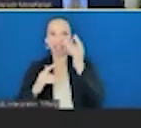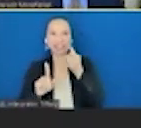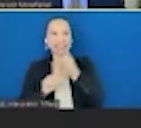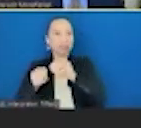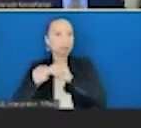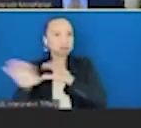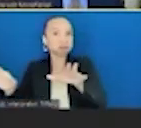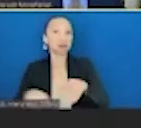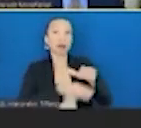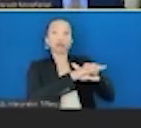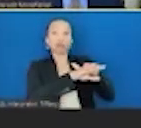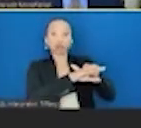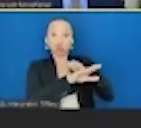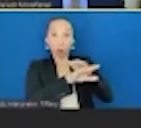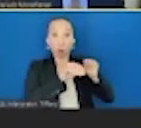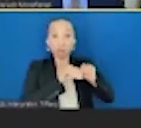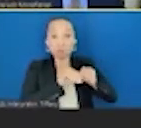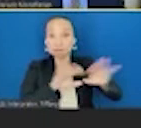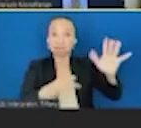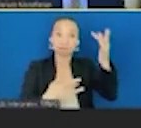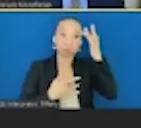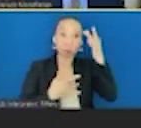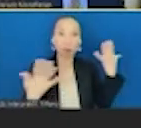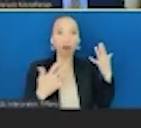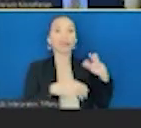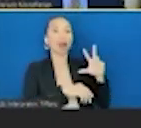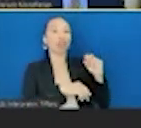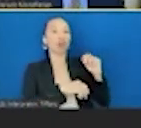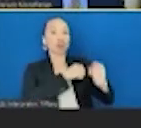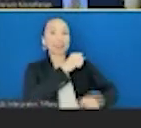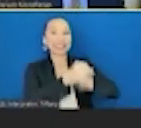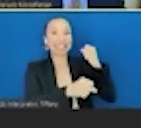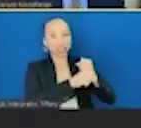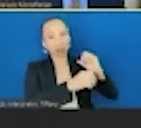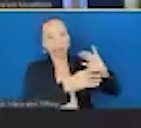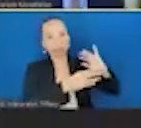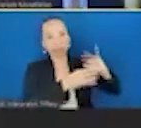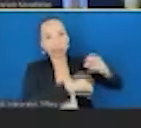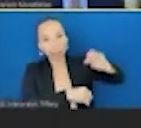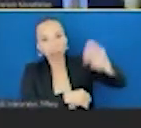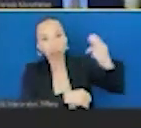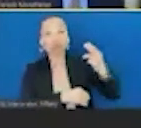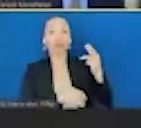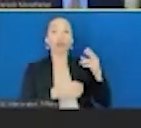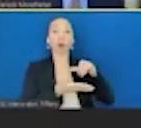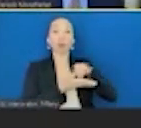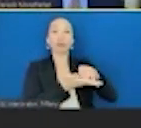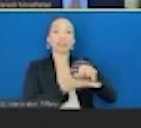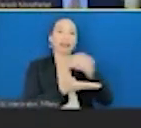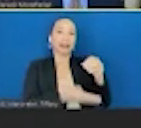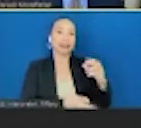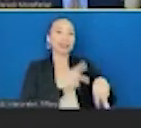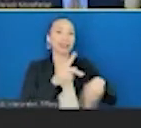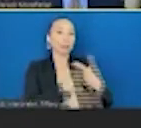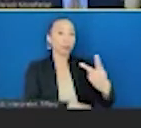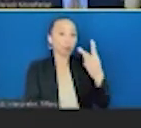The slow pandemic is the 30 year epidemic of obesity and type type 2 diabetes. Over just 30 years,